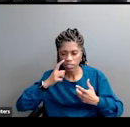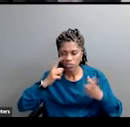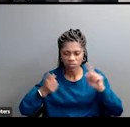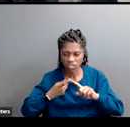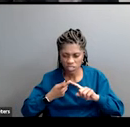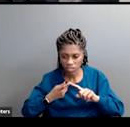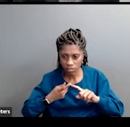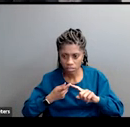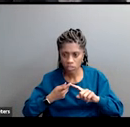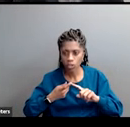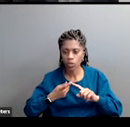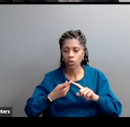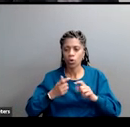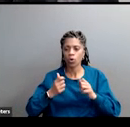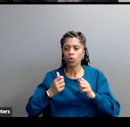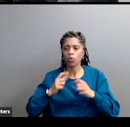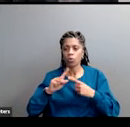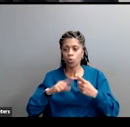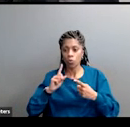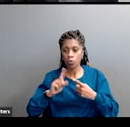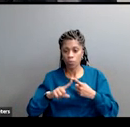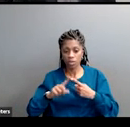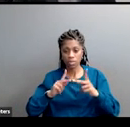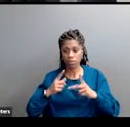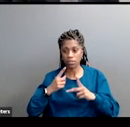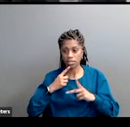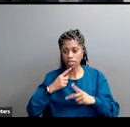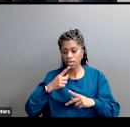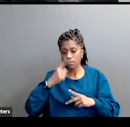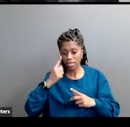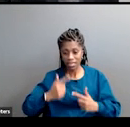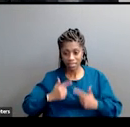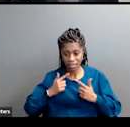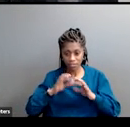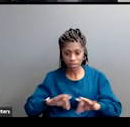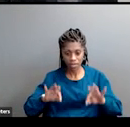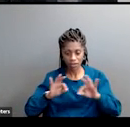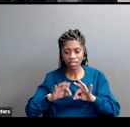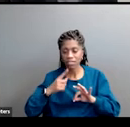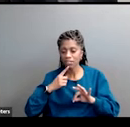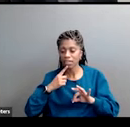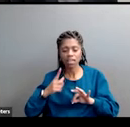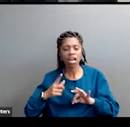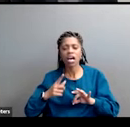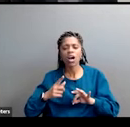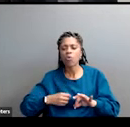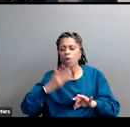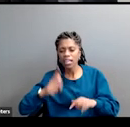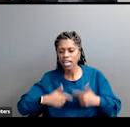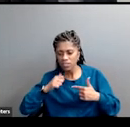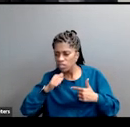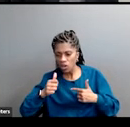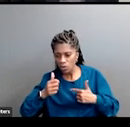When people say Black lives matter, they mean white lives don't matter. The 1619 Project, that's really